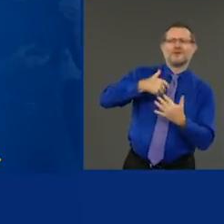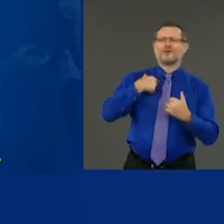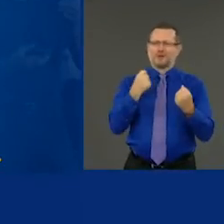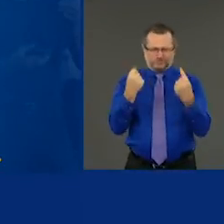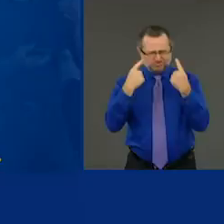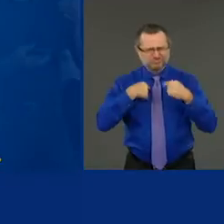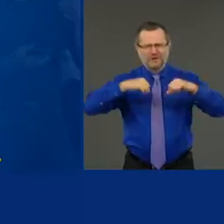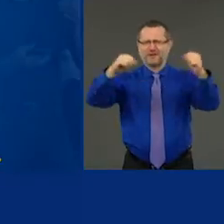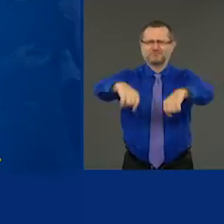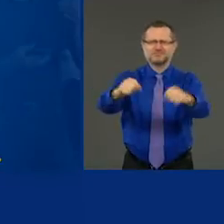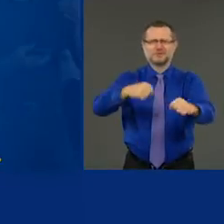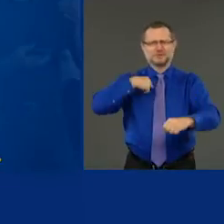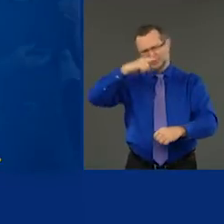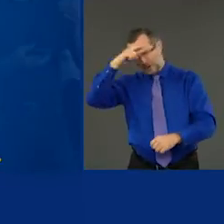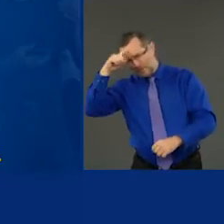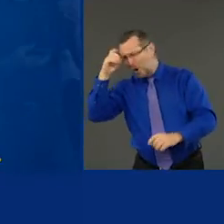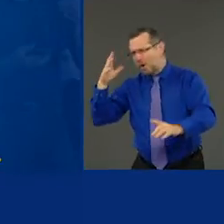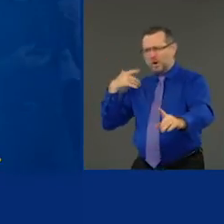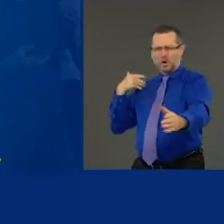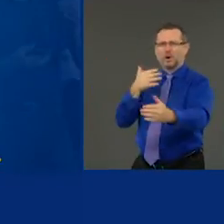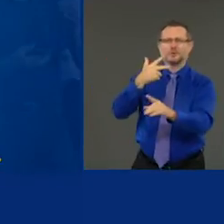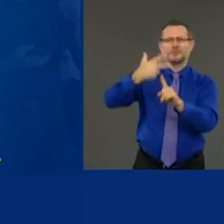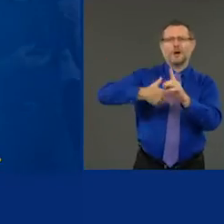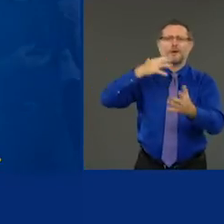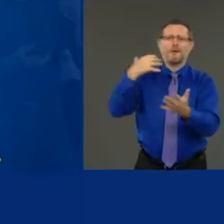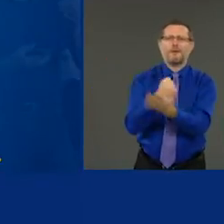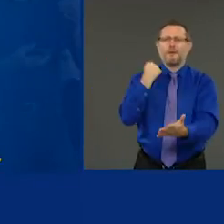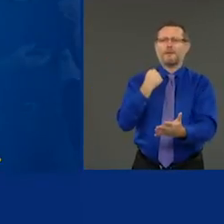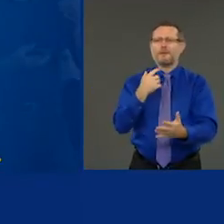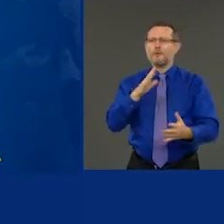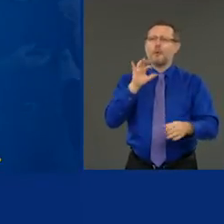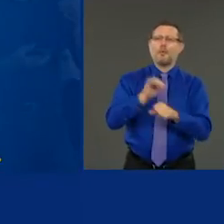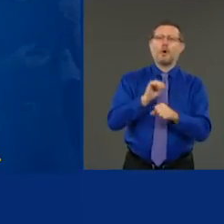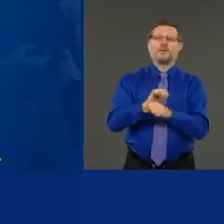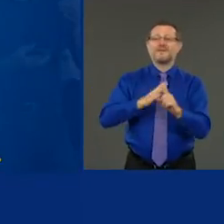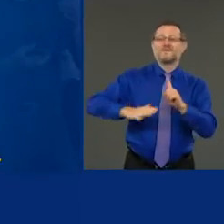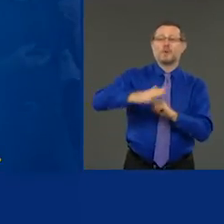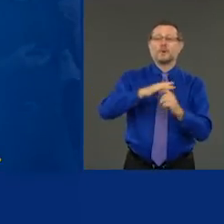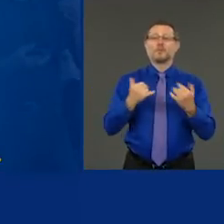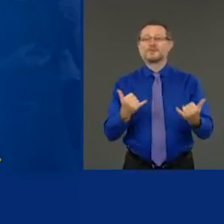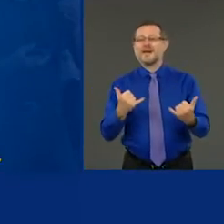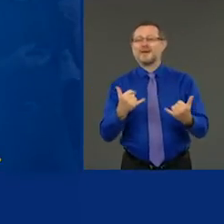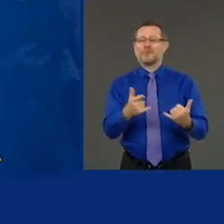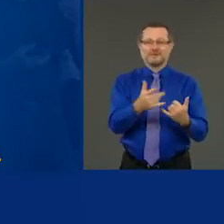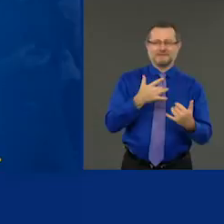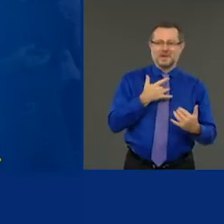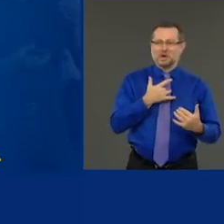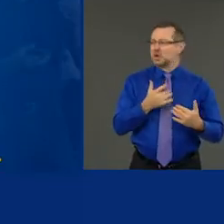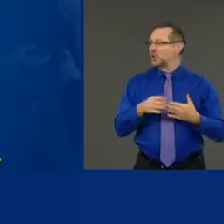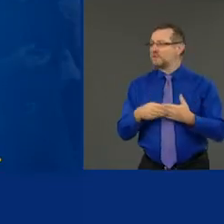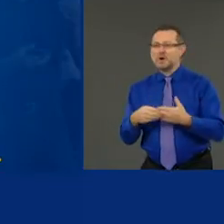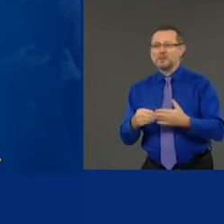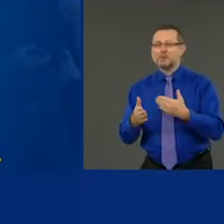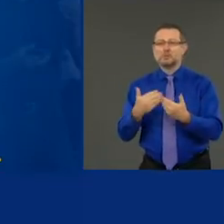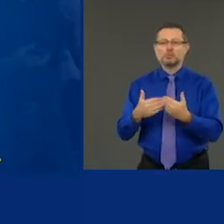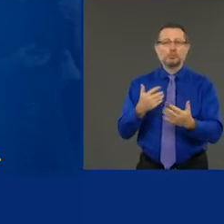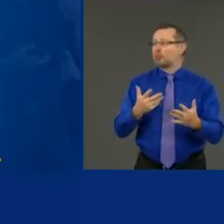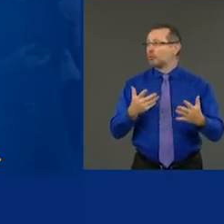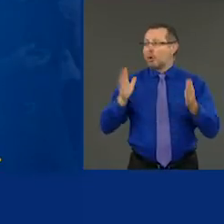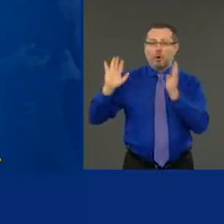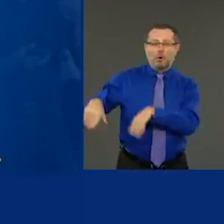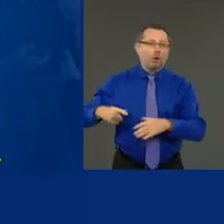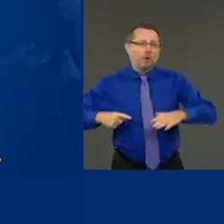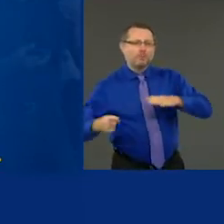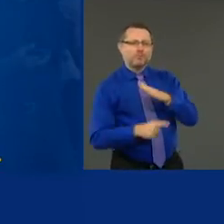that the work environment is not as tough. So you have the flexibility to go out. I get all of that. I